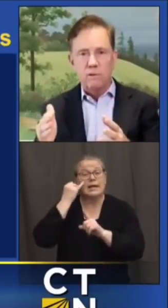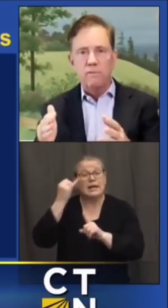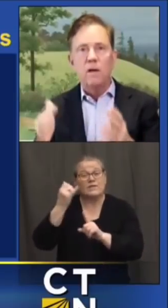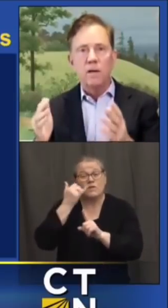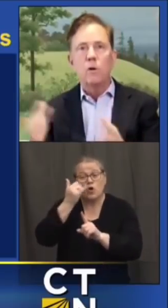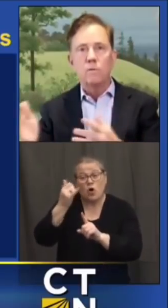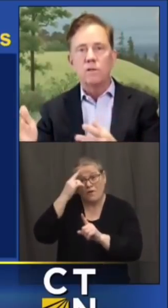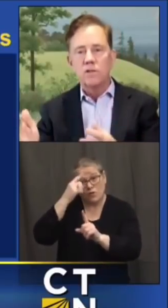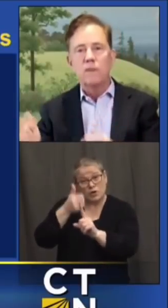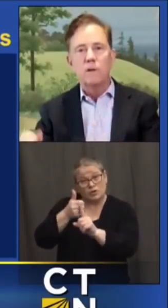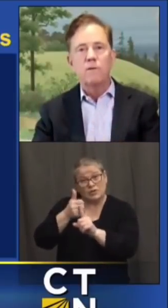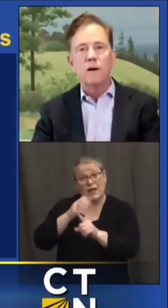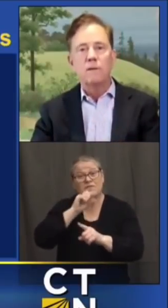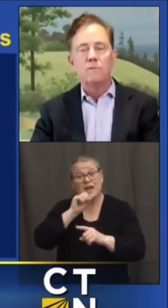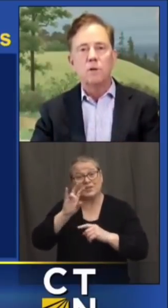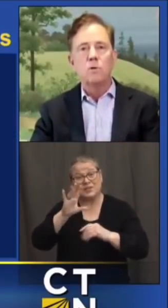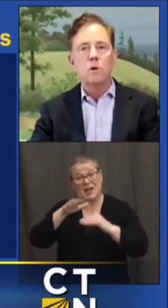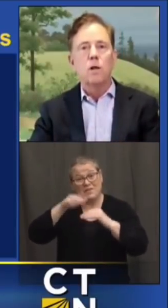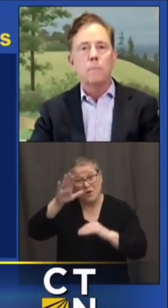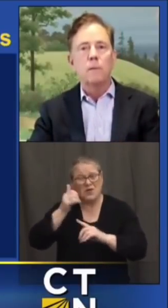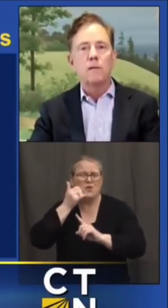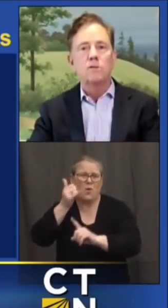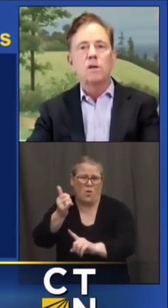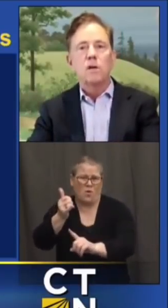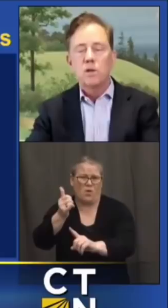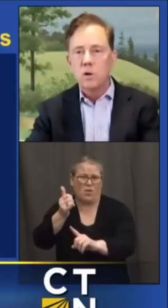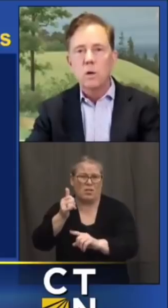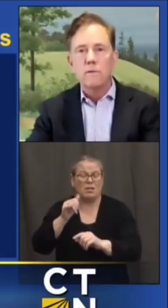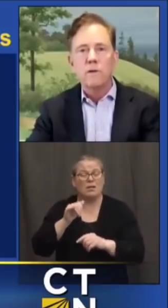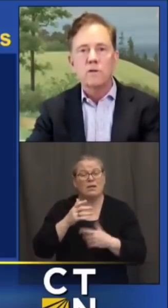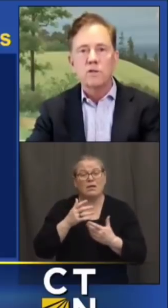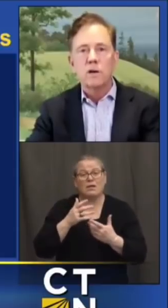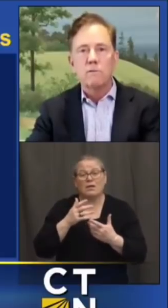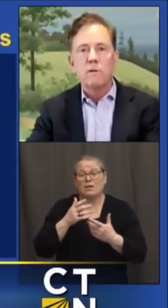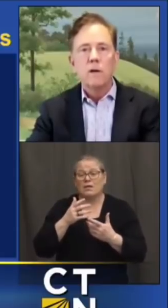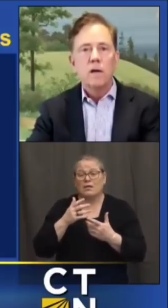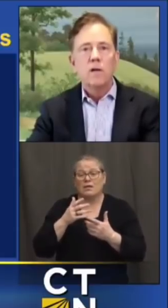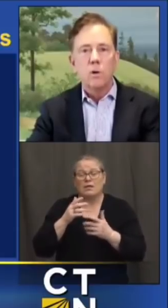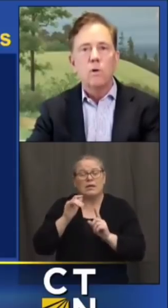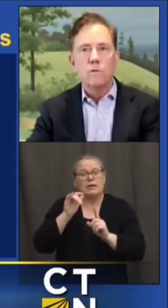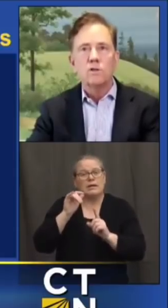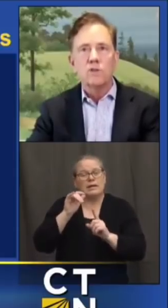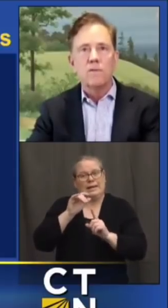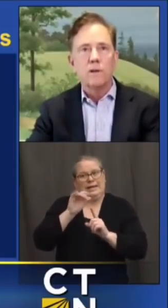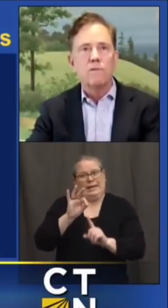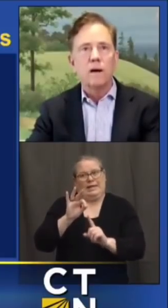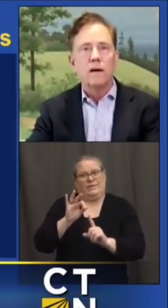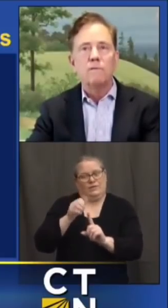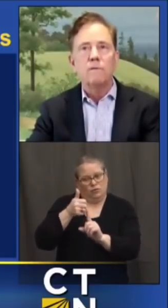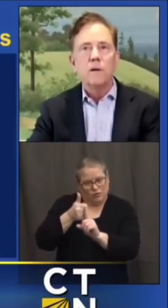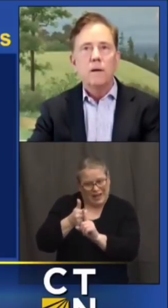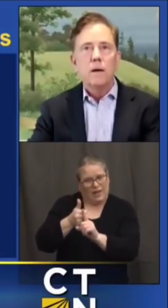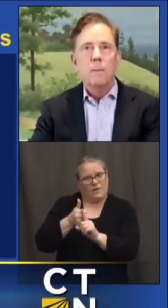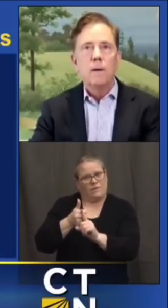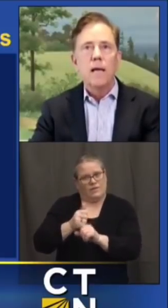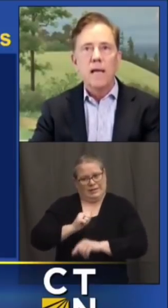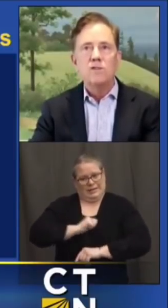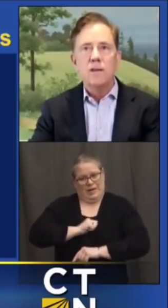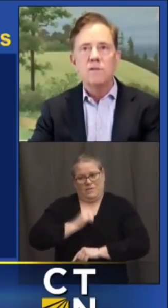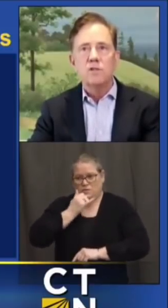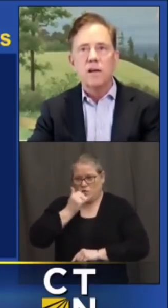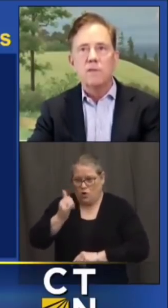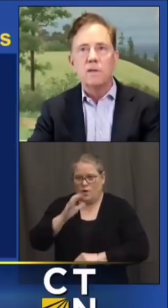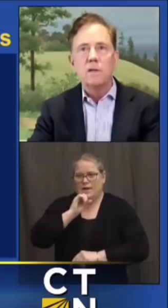yourself and you're over 75 don't call up unless you're calling for yourself and you're over 75 but